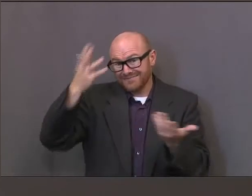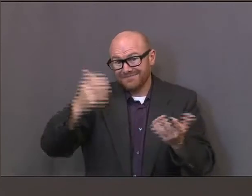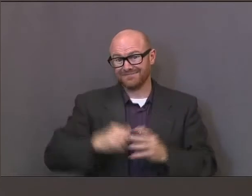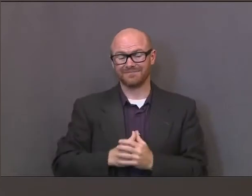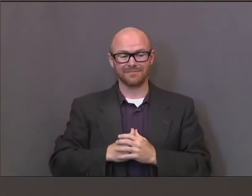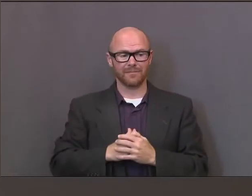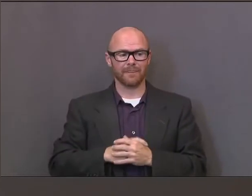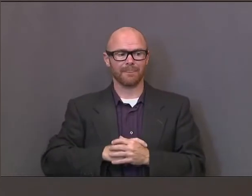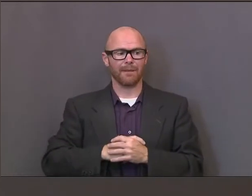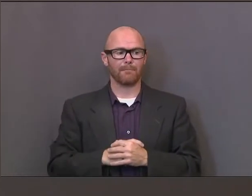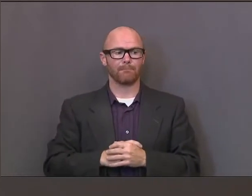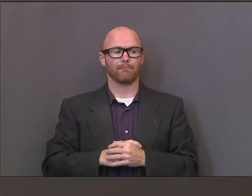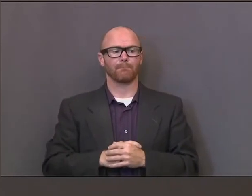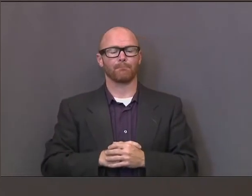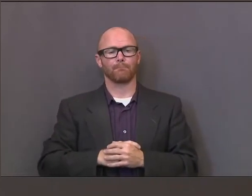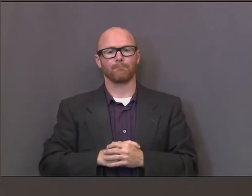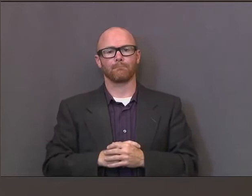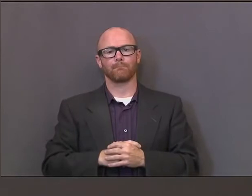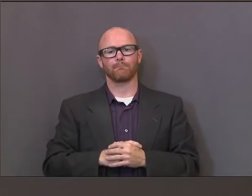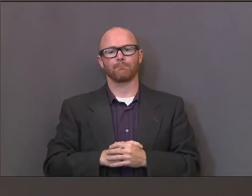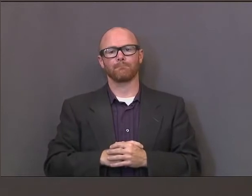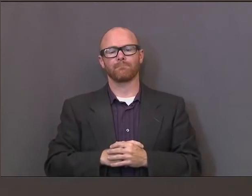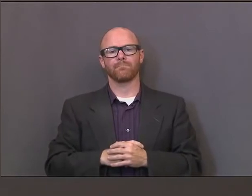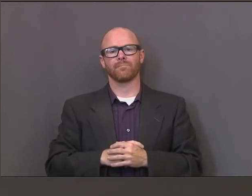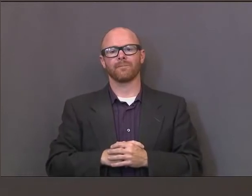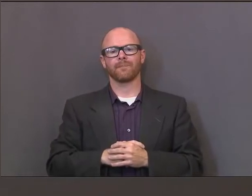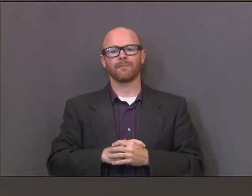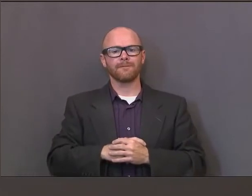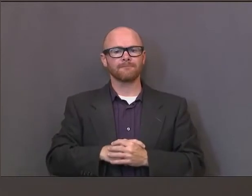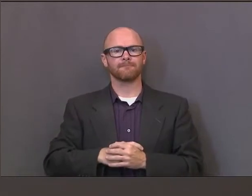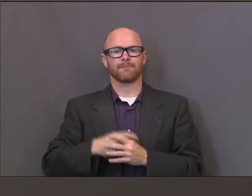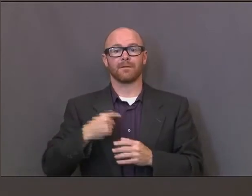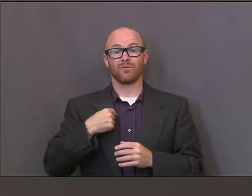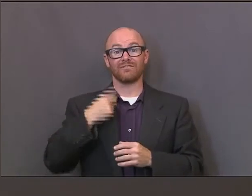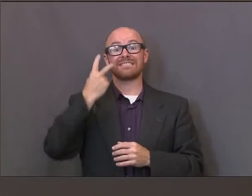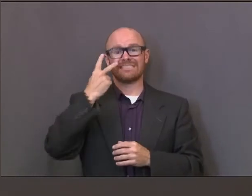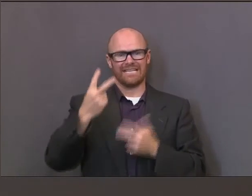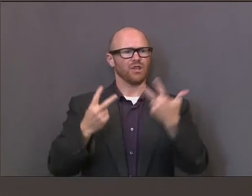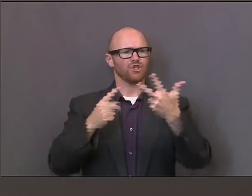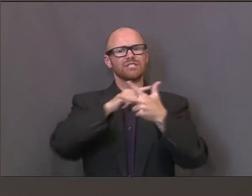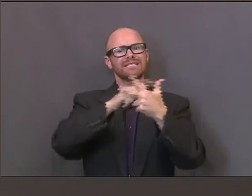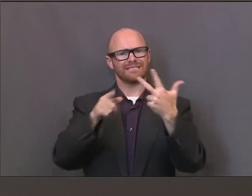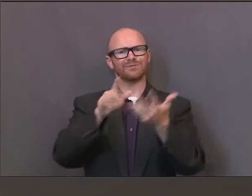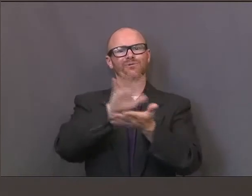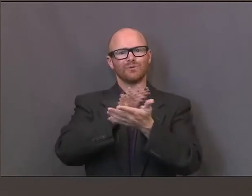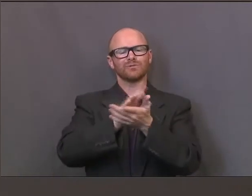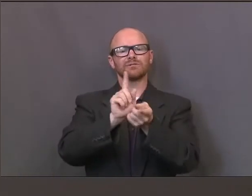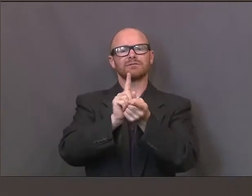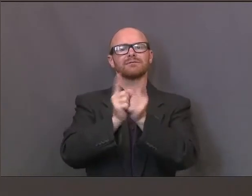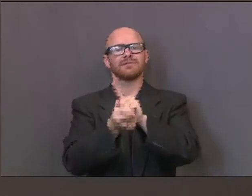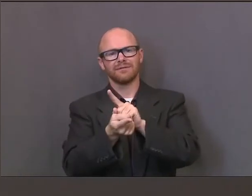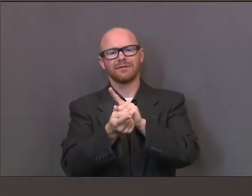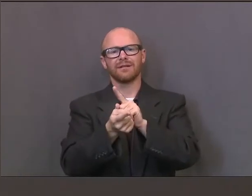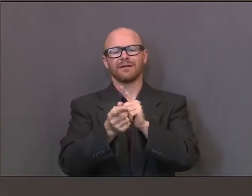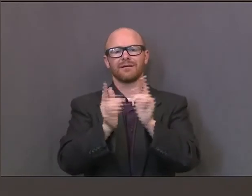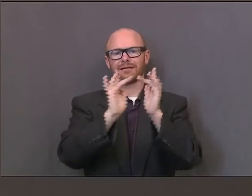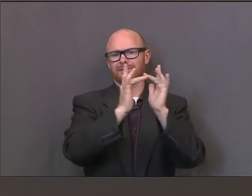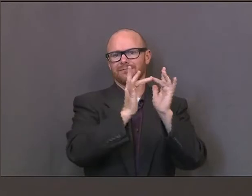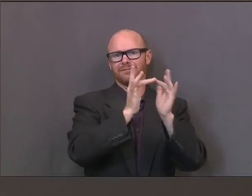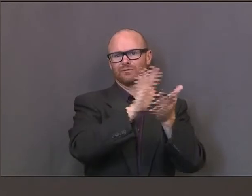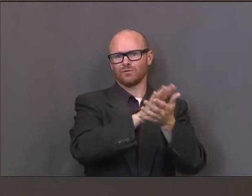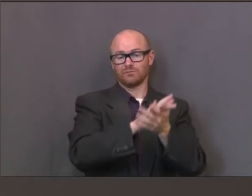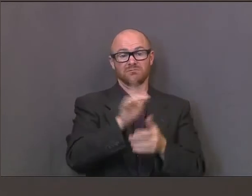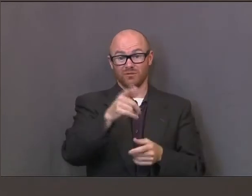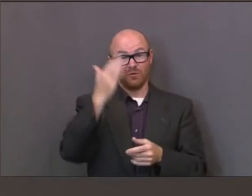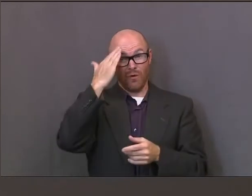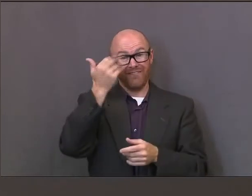Hi, this is Wendy Leonard from Deseret News. We've seen these three schools move into their contingency plans. Are you aware of others that are close to needing to do